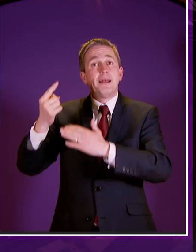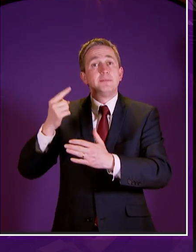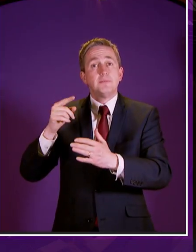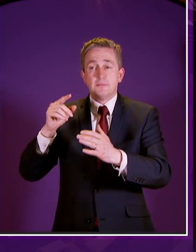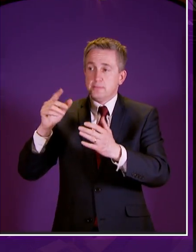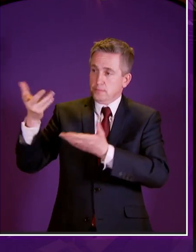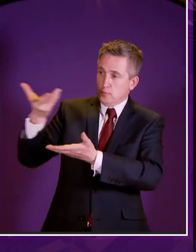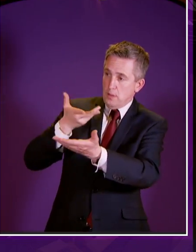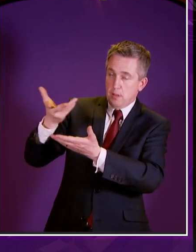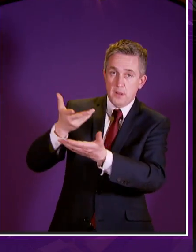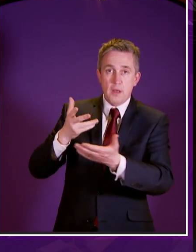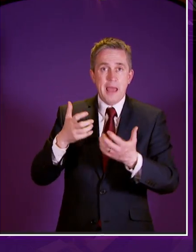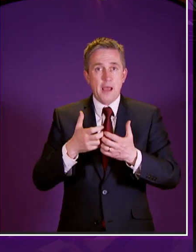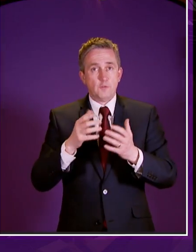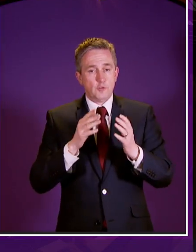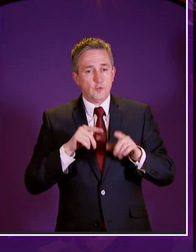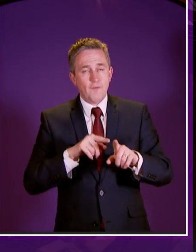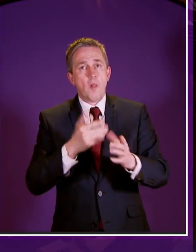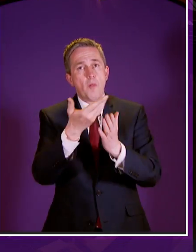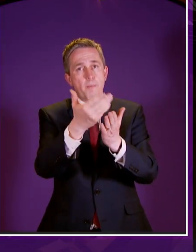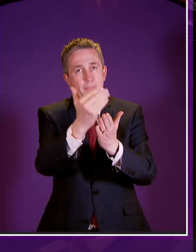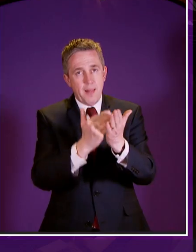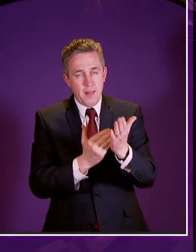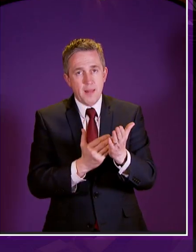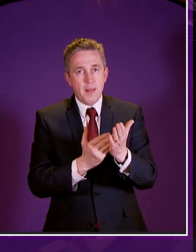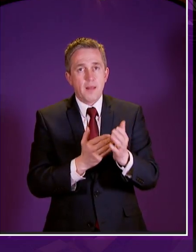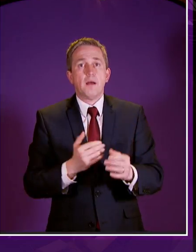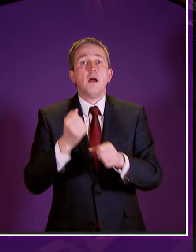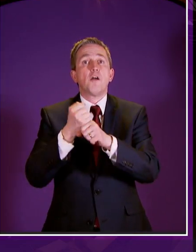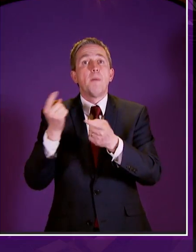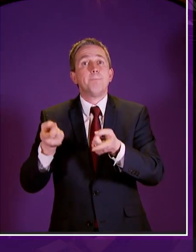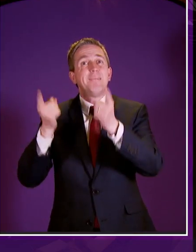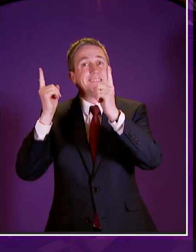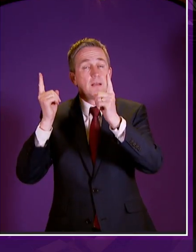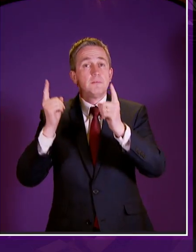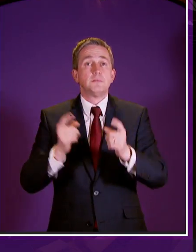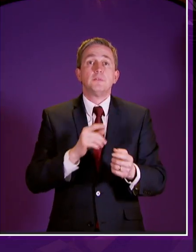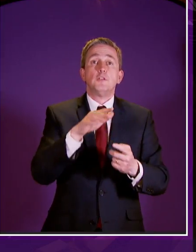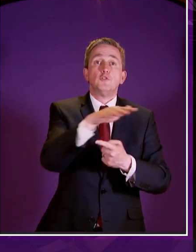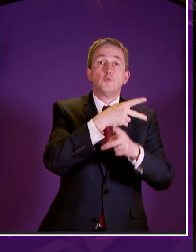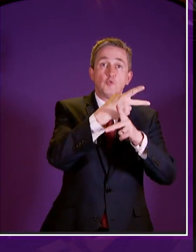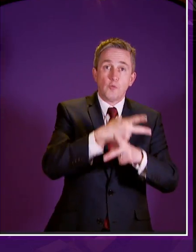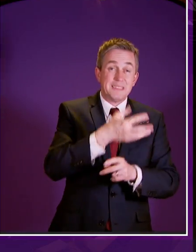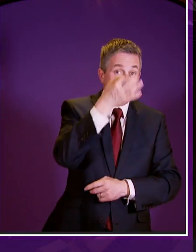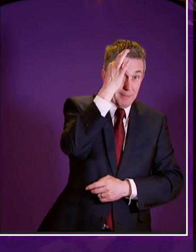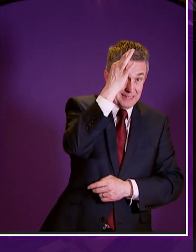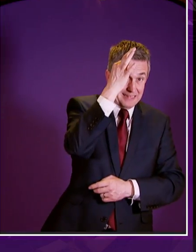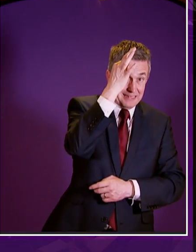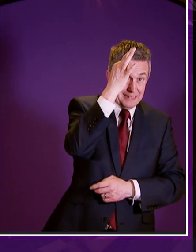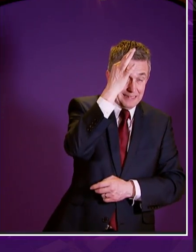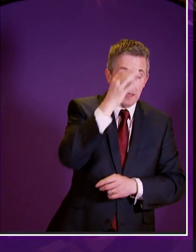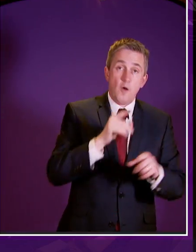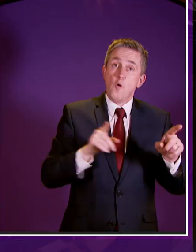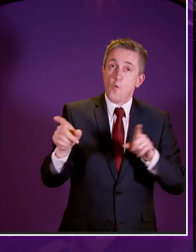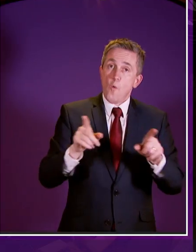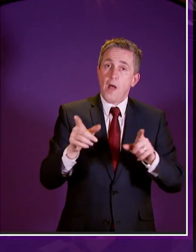established through this bill ministers and members of parliamentary bodies including of course the social security committee will have